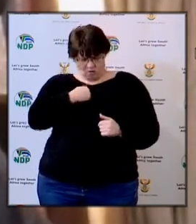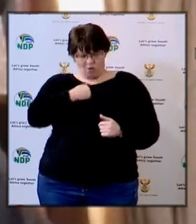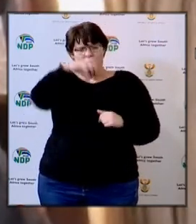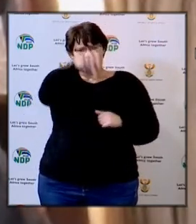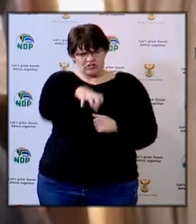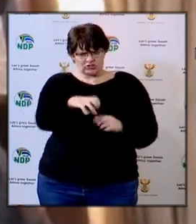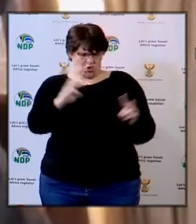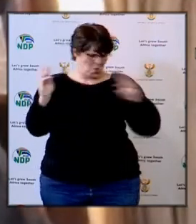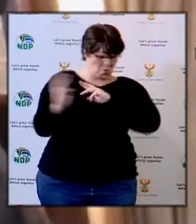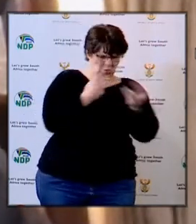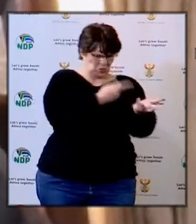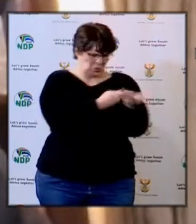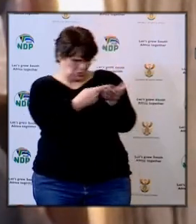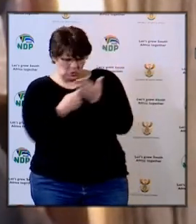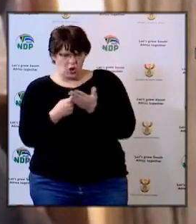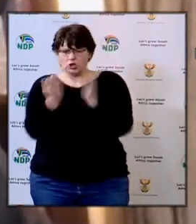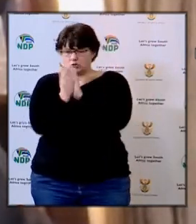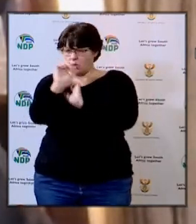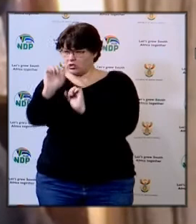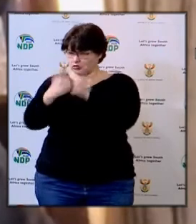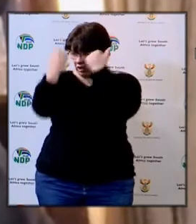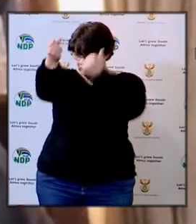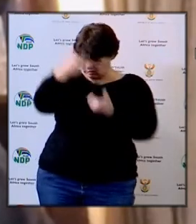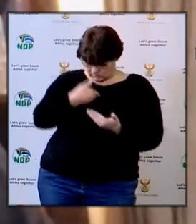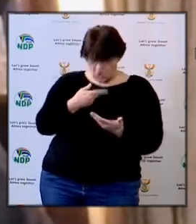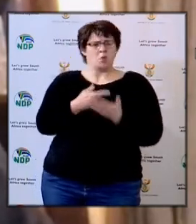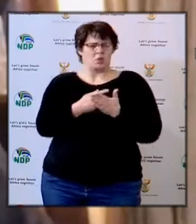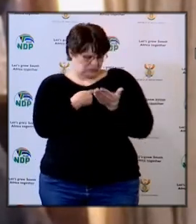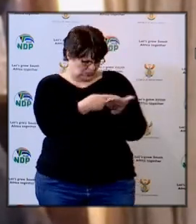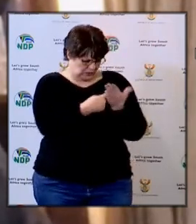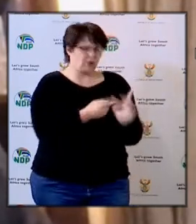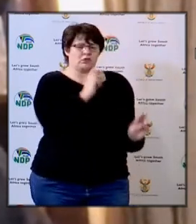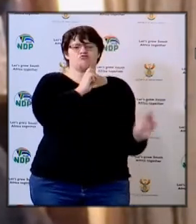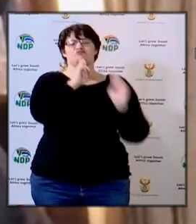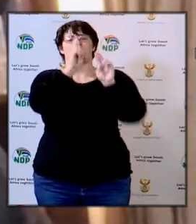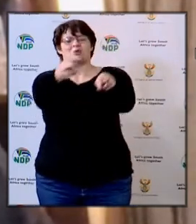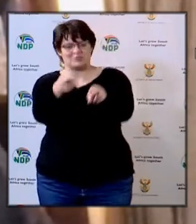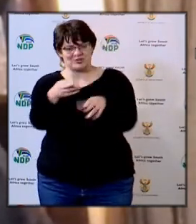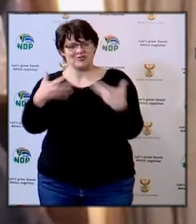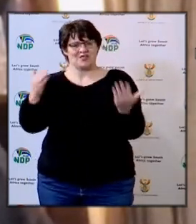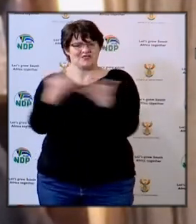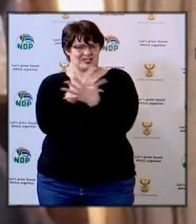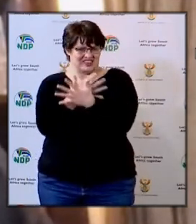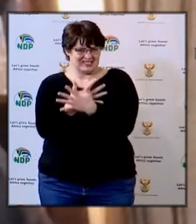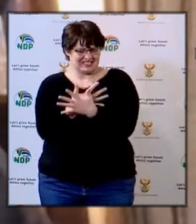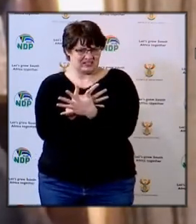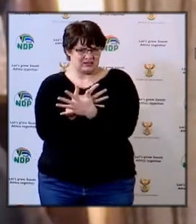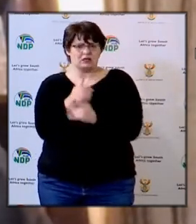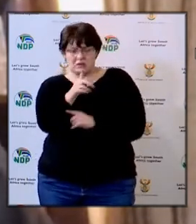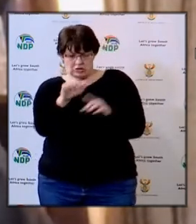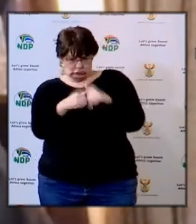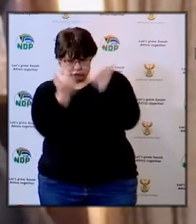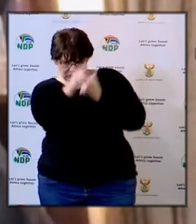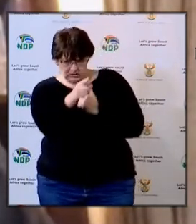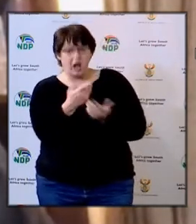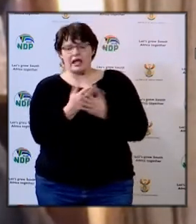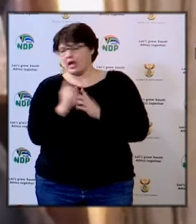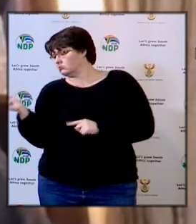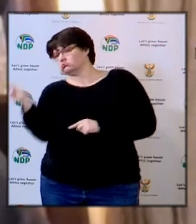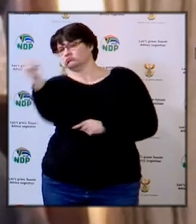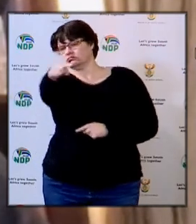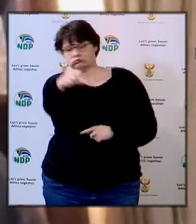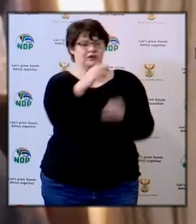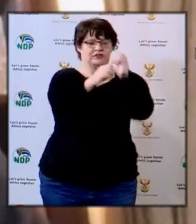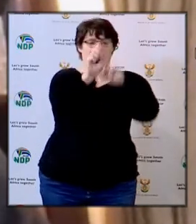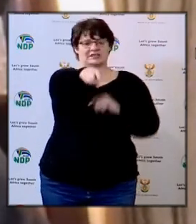war room where we are receiving challenges from schools and a repeat response team where their challenges were able